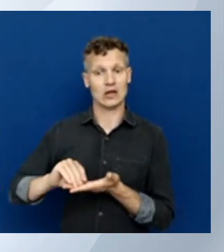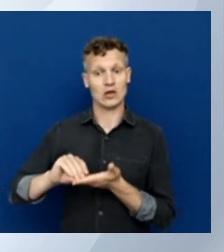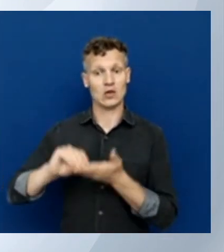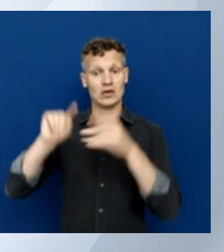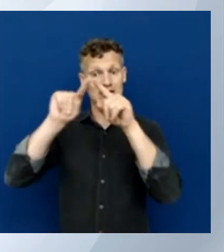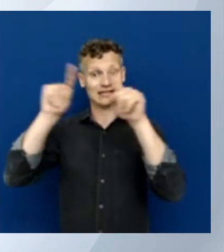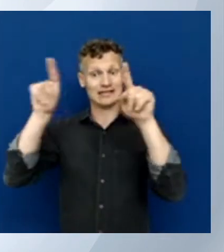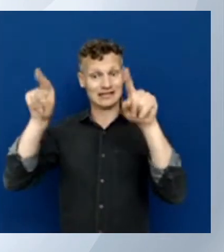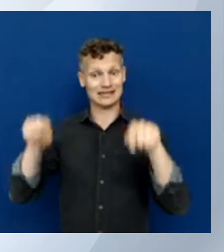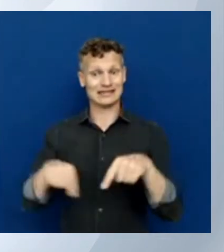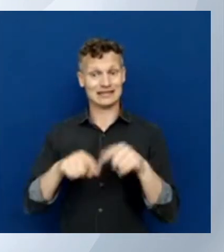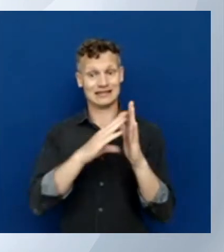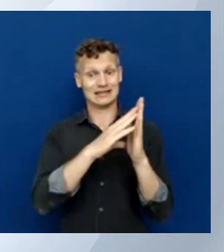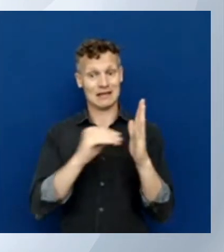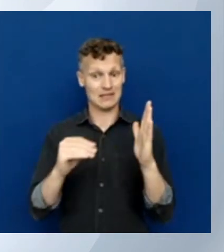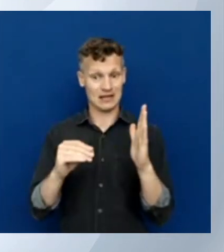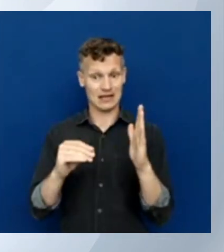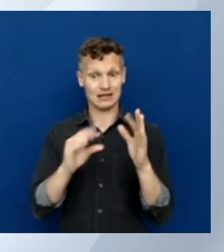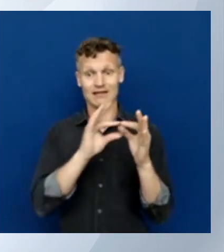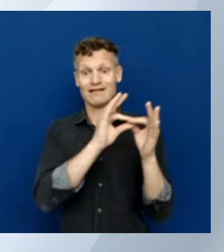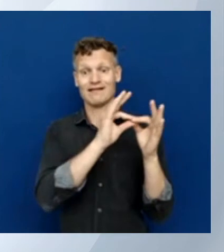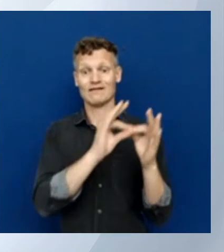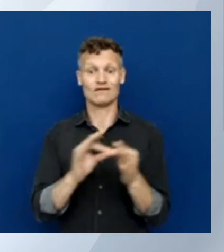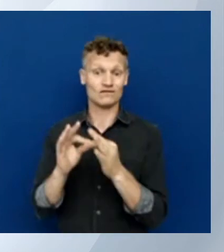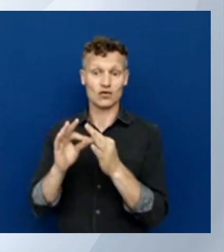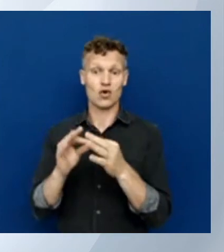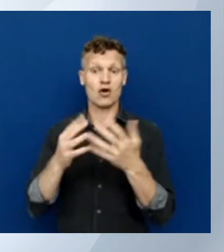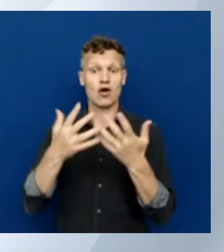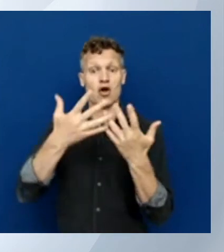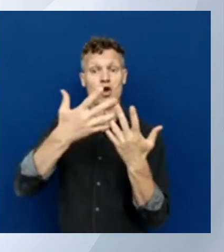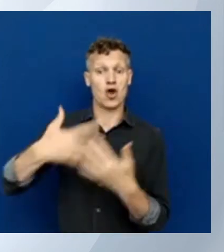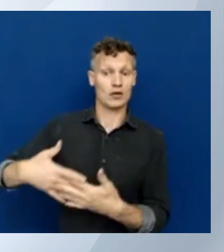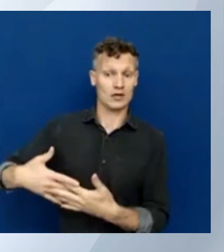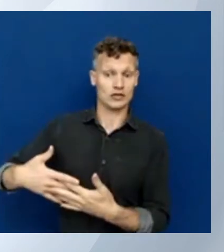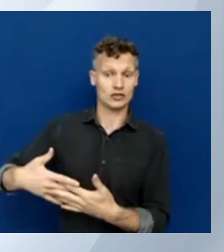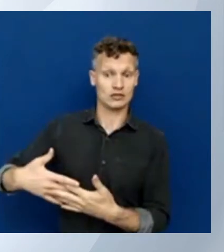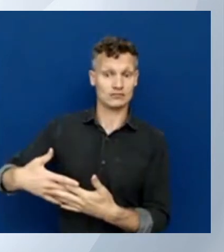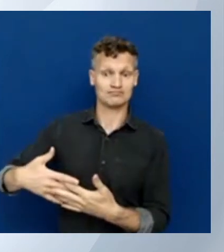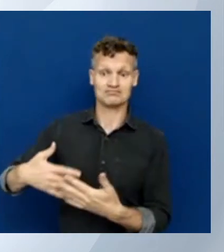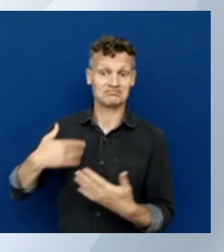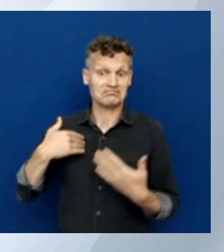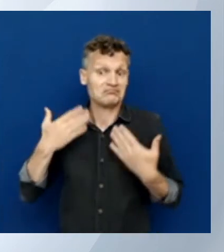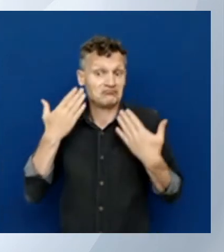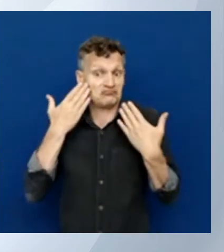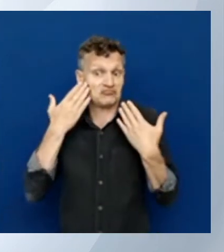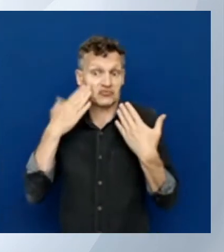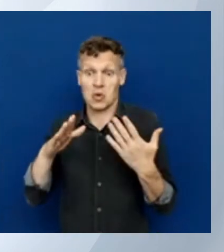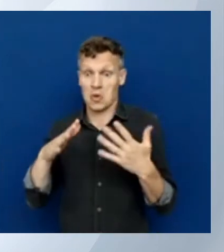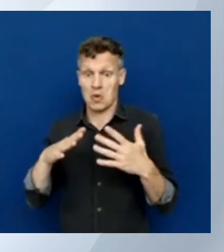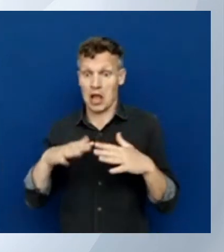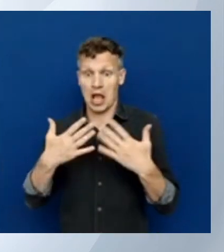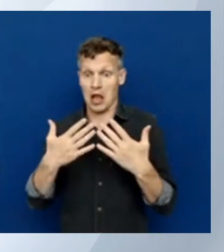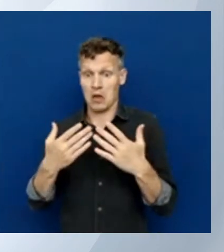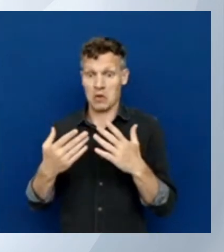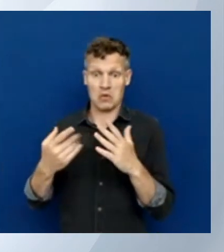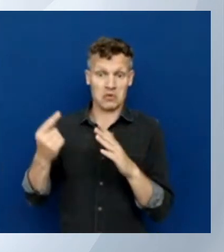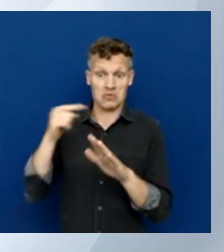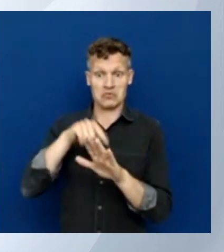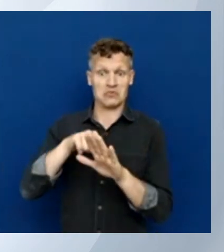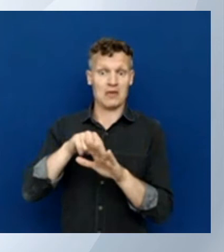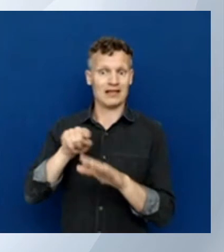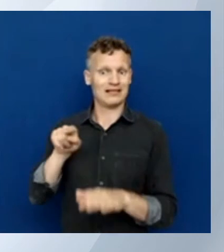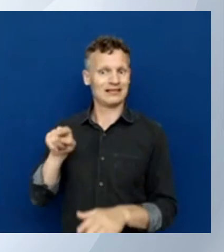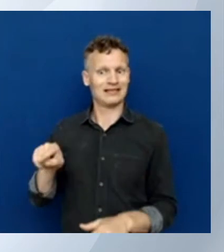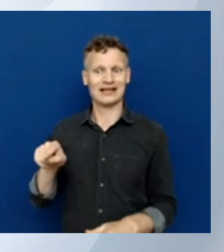and I'm not sure how it works, but these are a lot better than the one that you can use for export